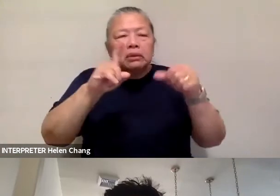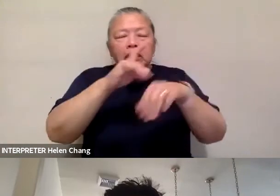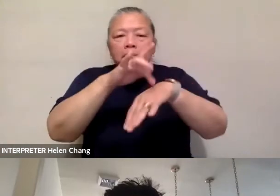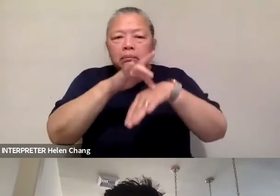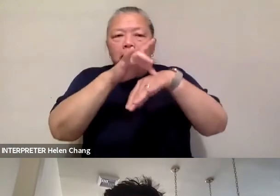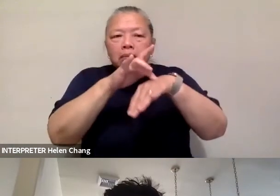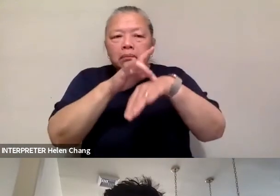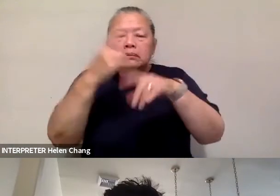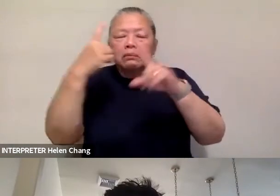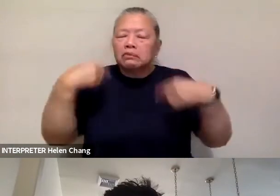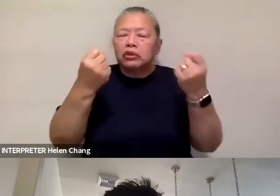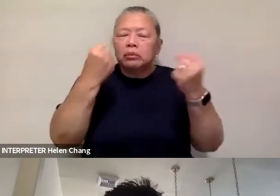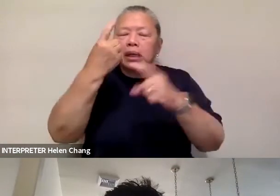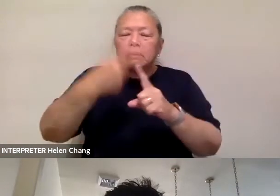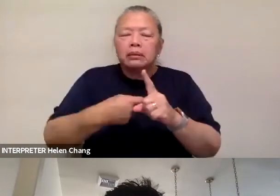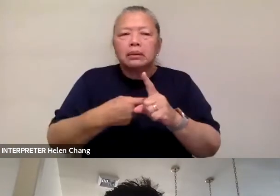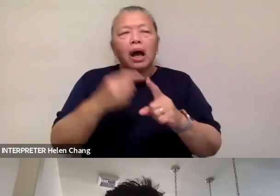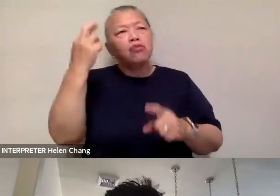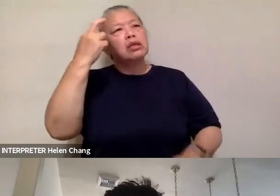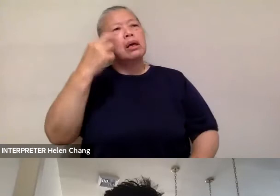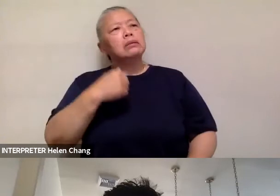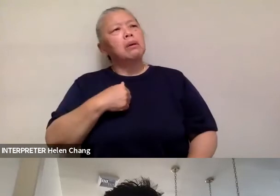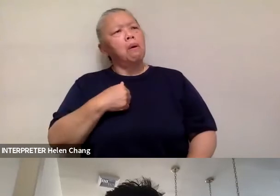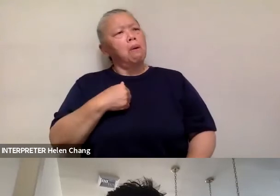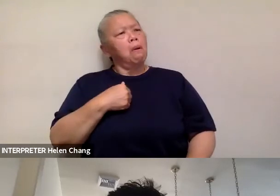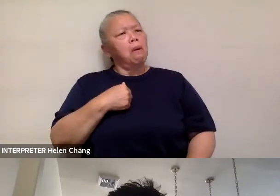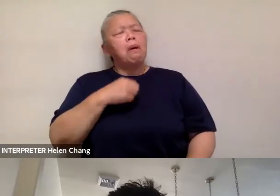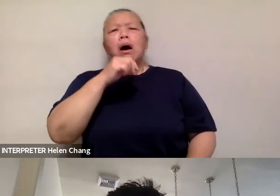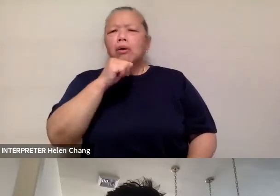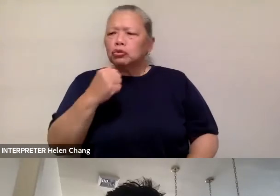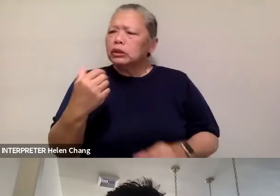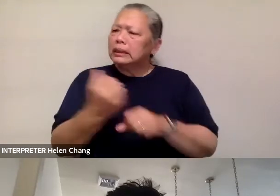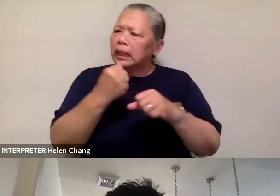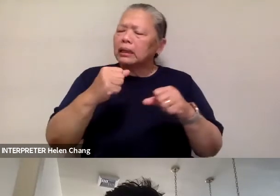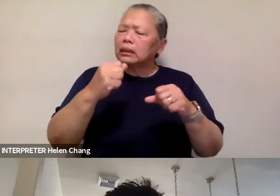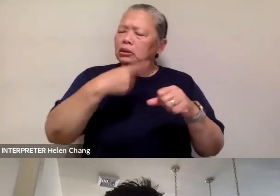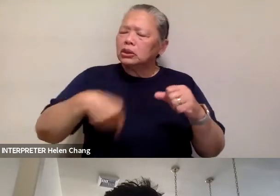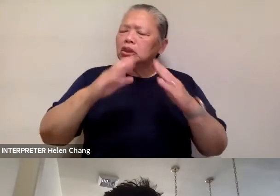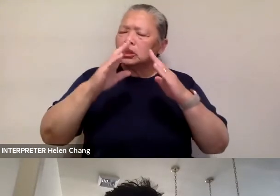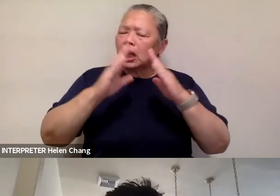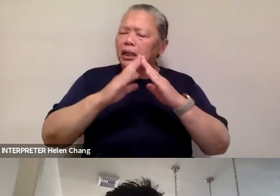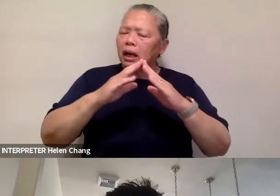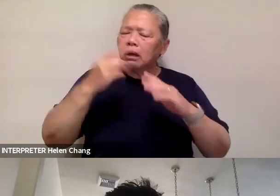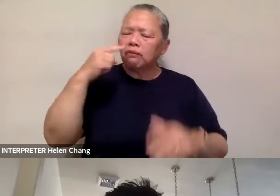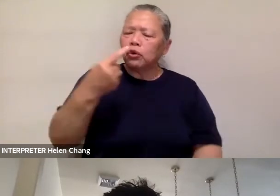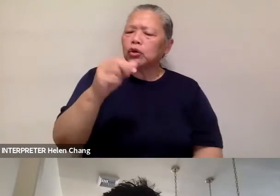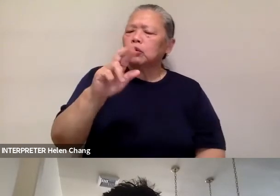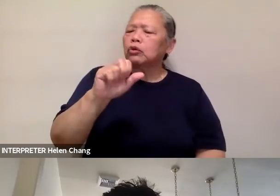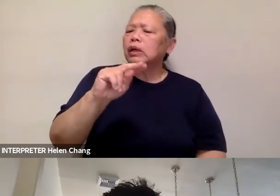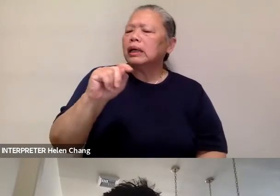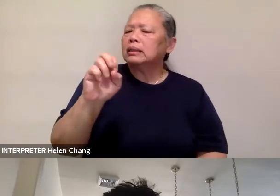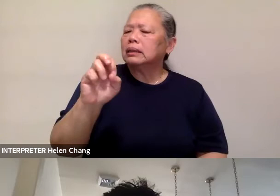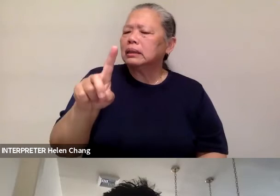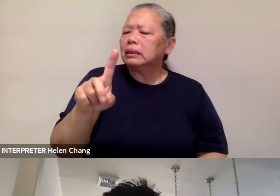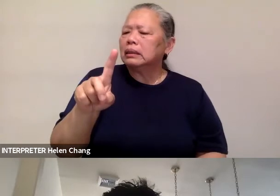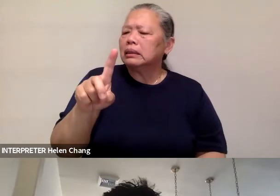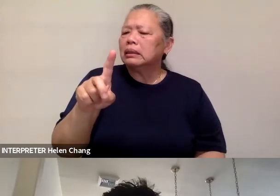granted, as I said. And so for me, I realized that